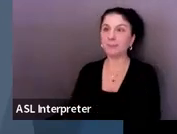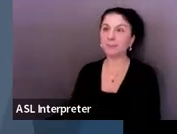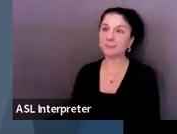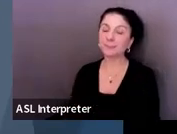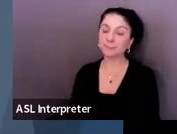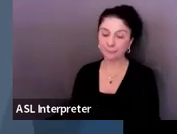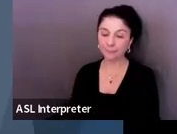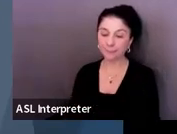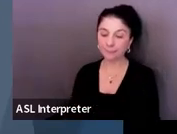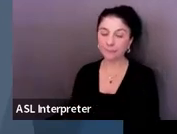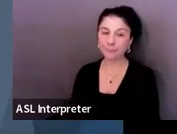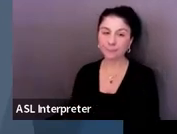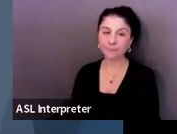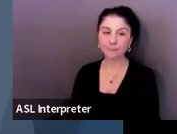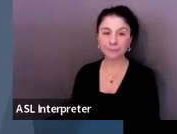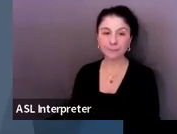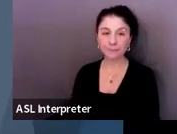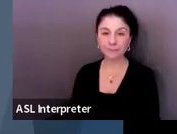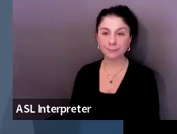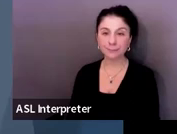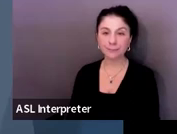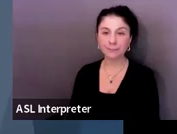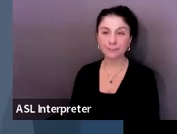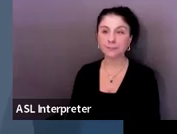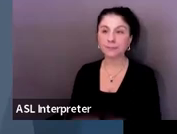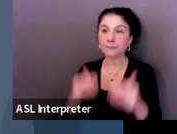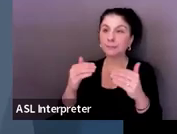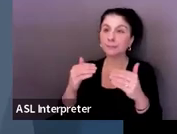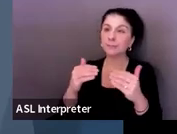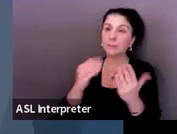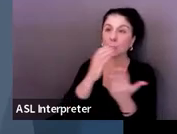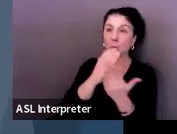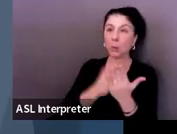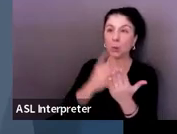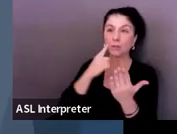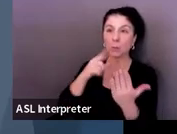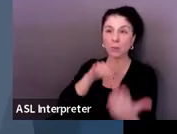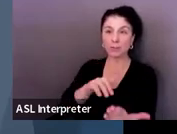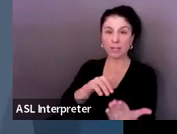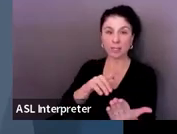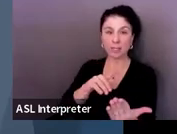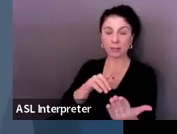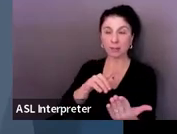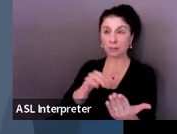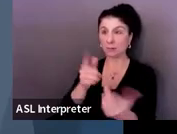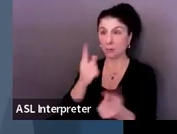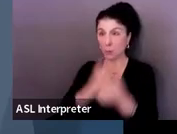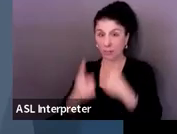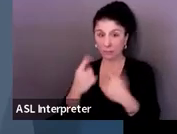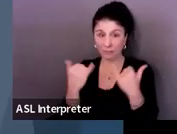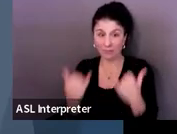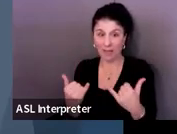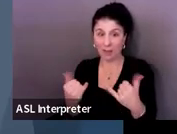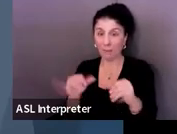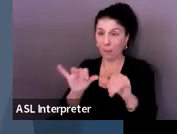So before we move on to course of study, are there any questions specific to those measurable post-secondary goals?